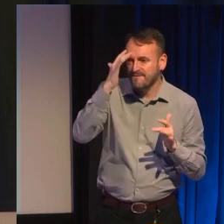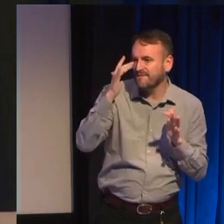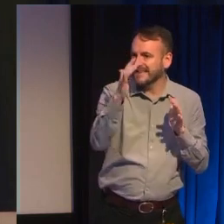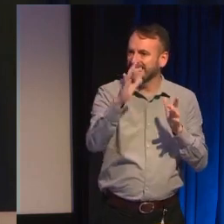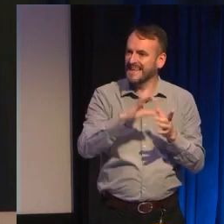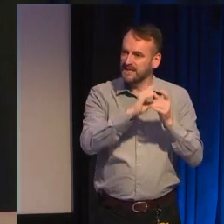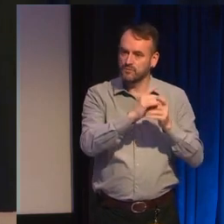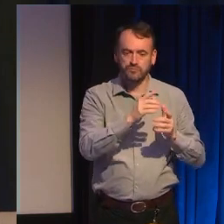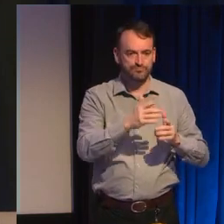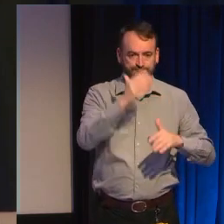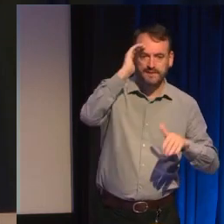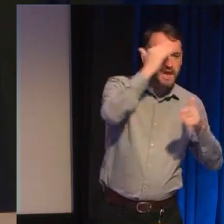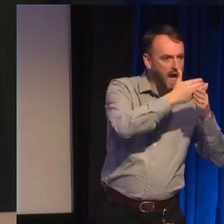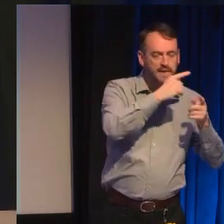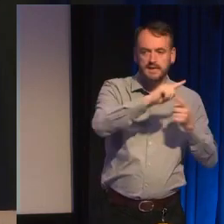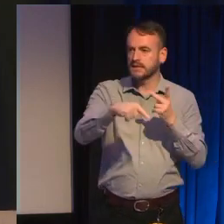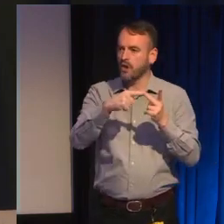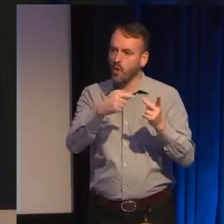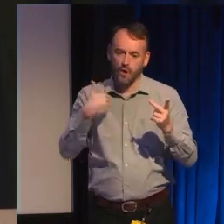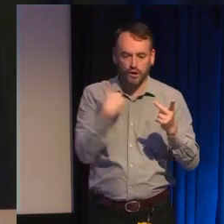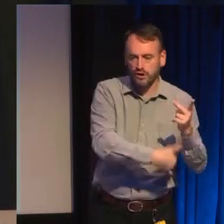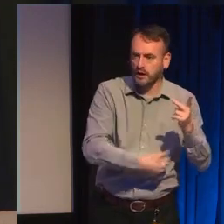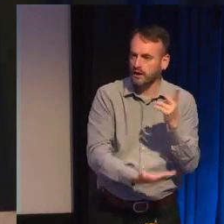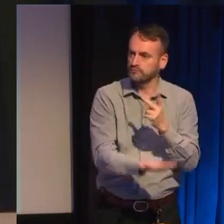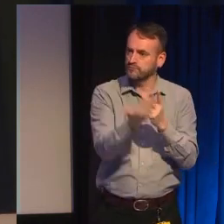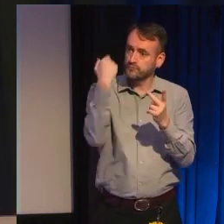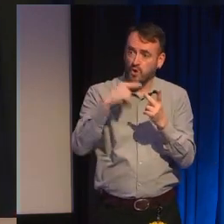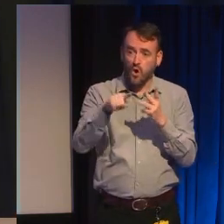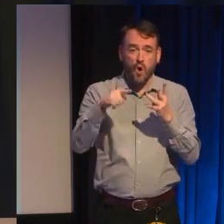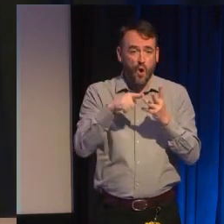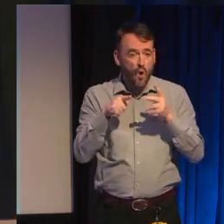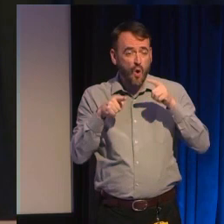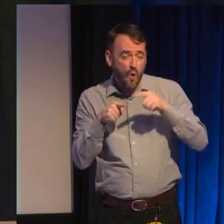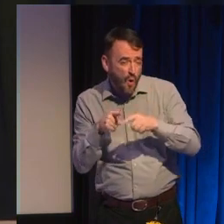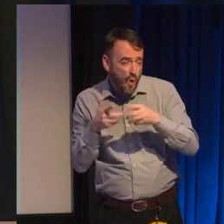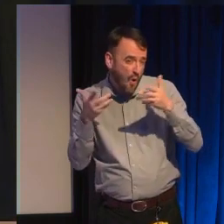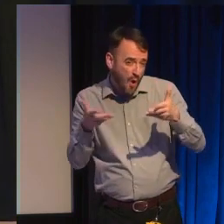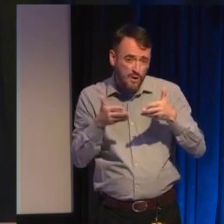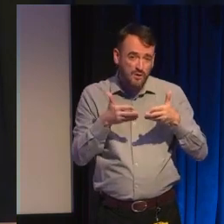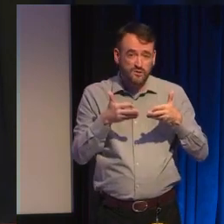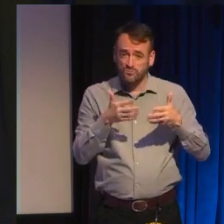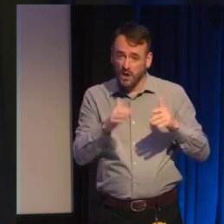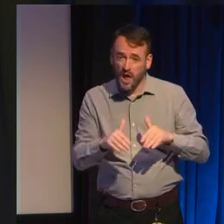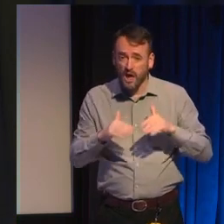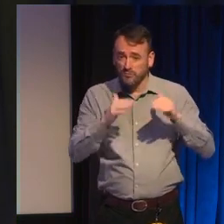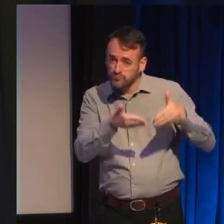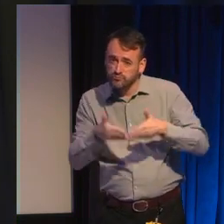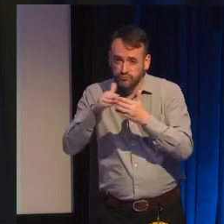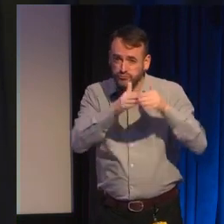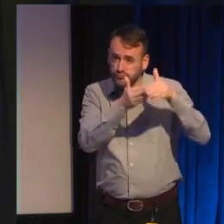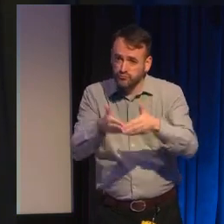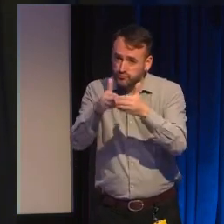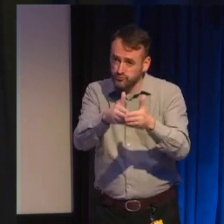or a tale of piracy on the high seas via Disney via Robert Louis Stevenson you'd better hit the books first